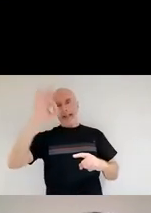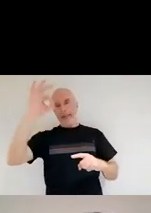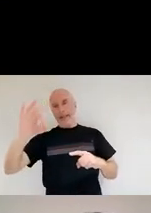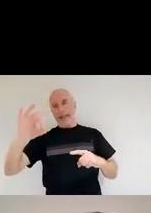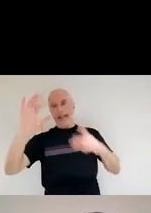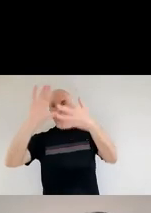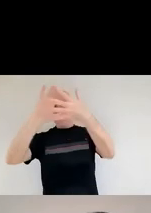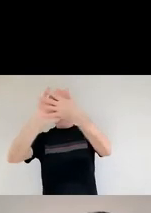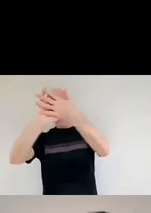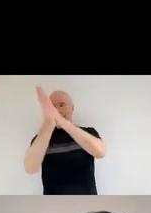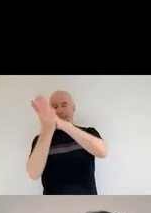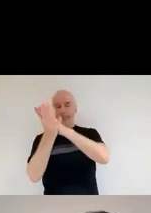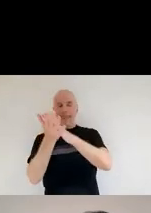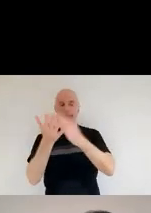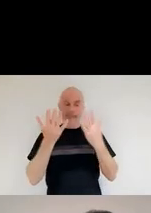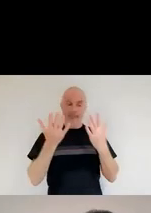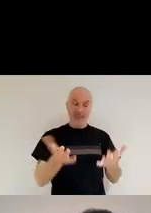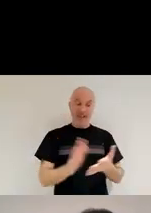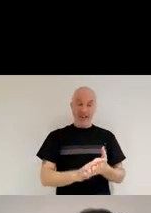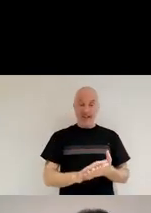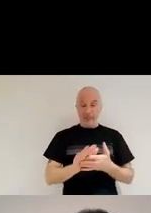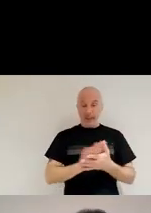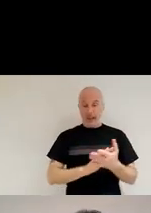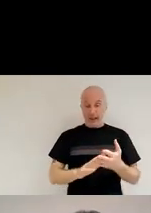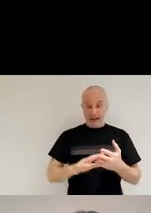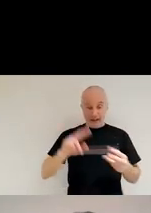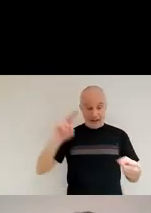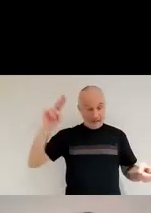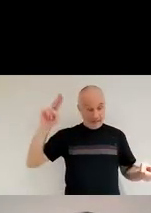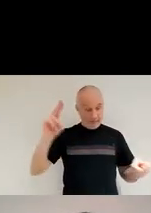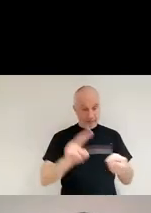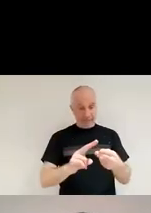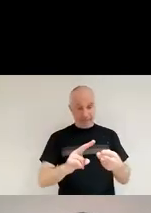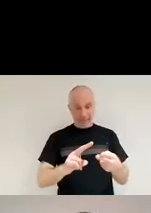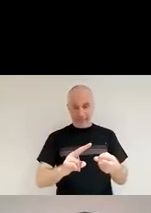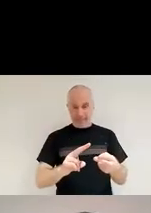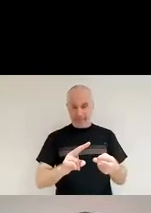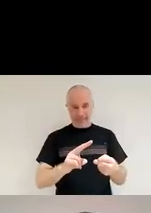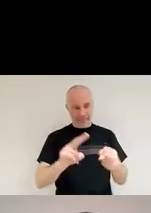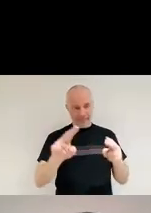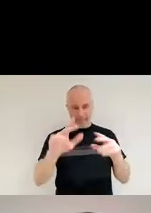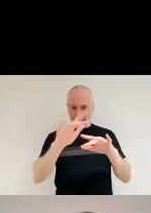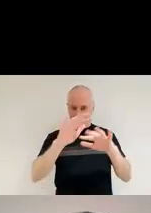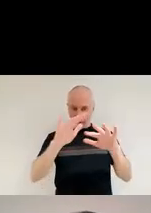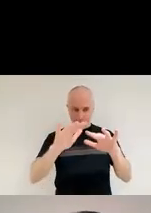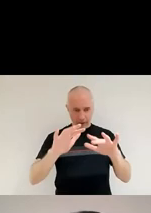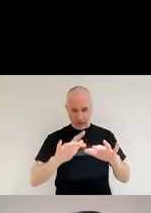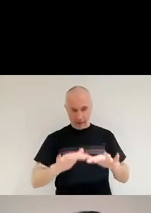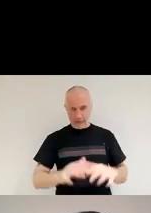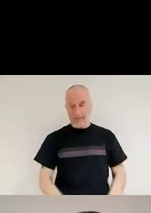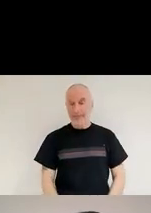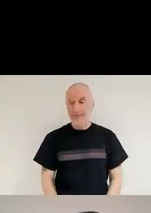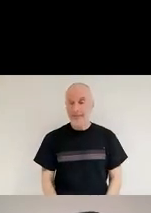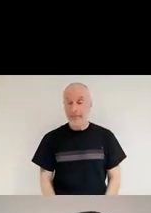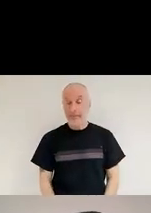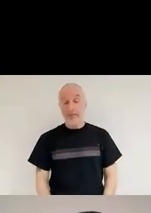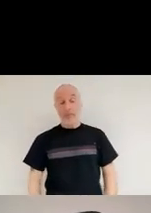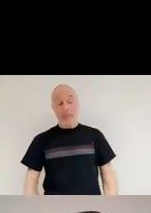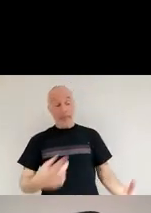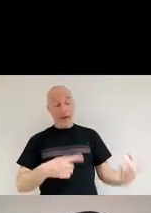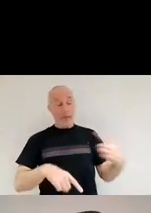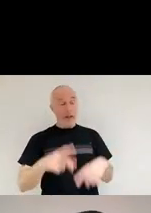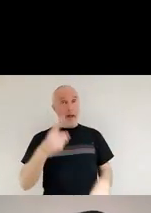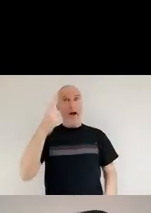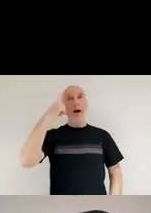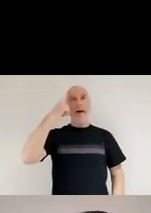almost no dust, right? And we realized the problem there because both of this supernova